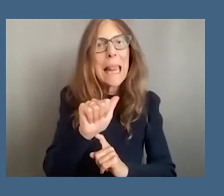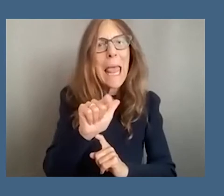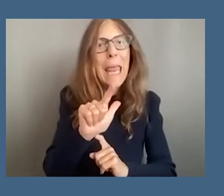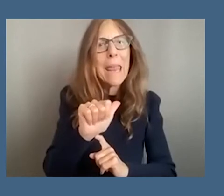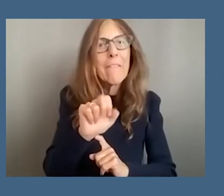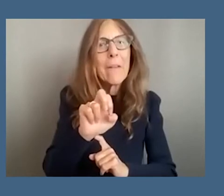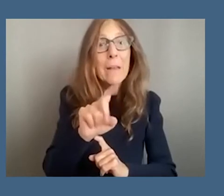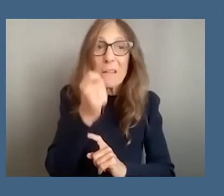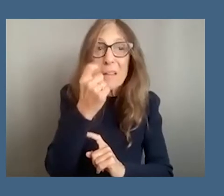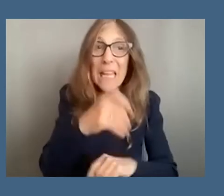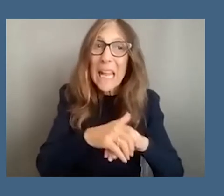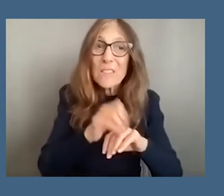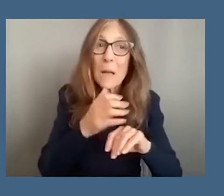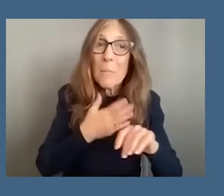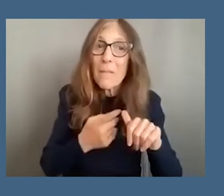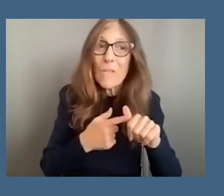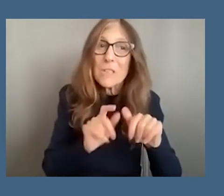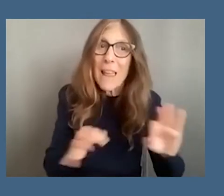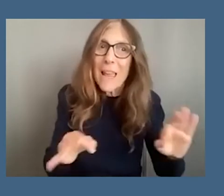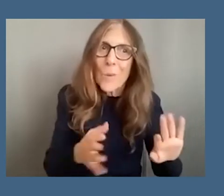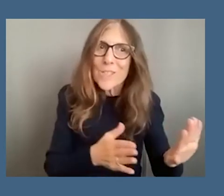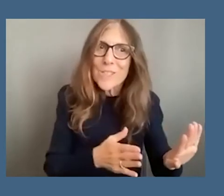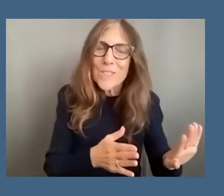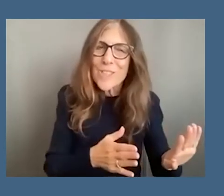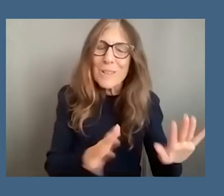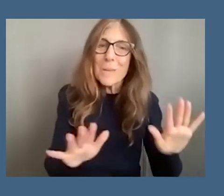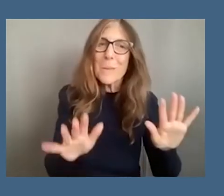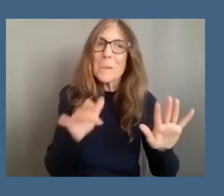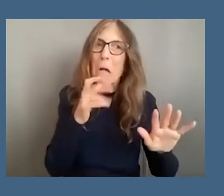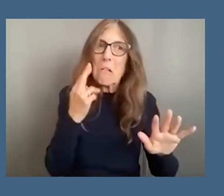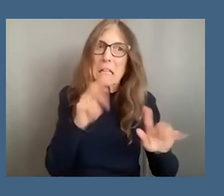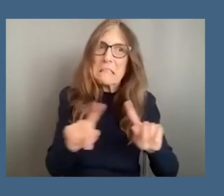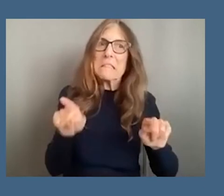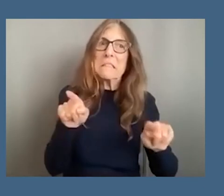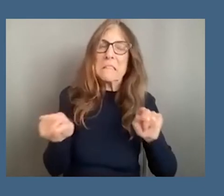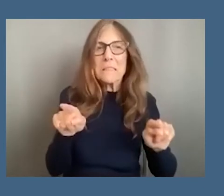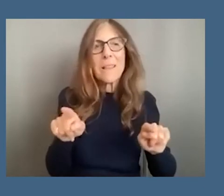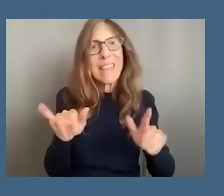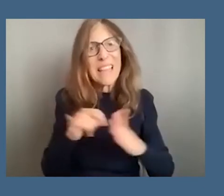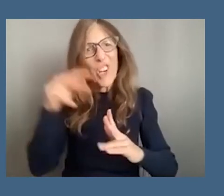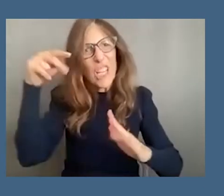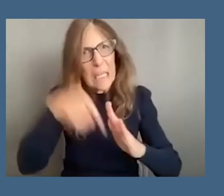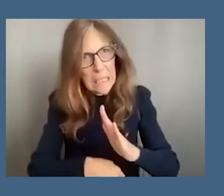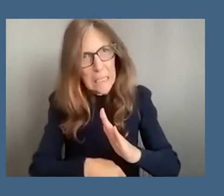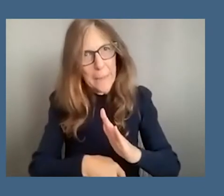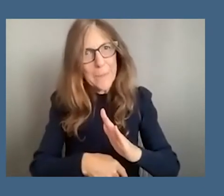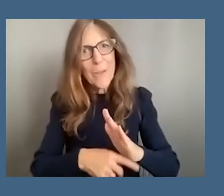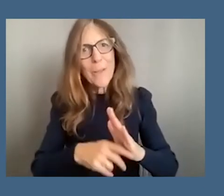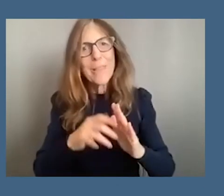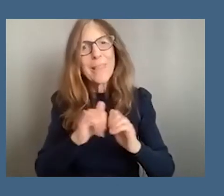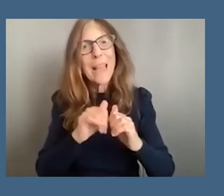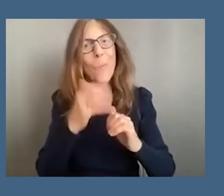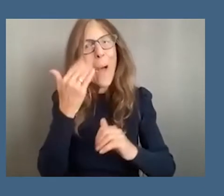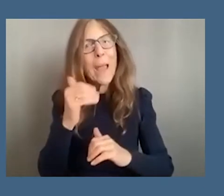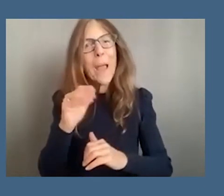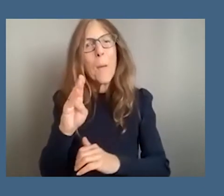so it's um it's a whole lot it runs deep and um that's how come uh brian stevenson